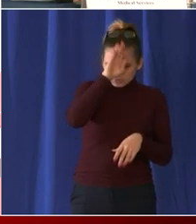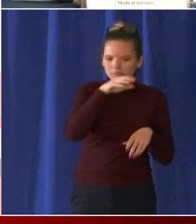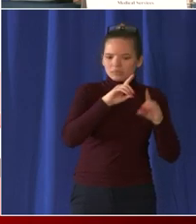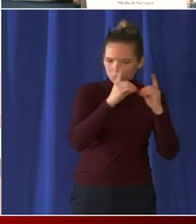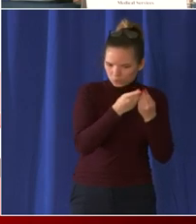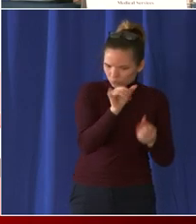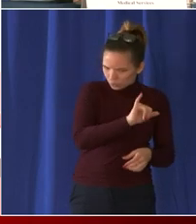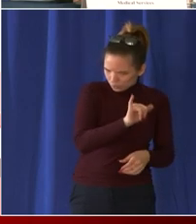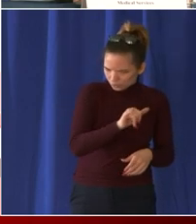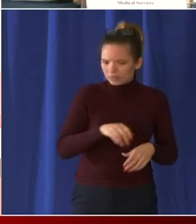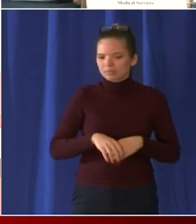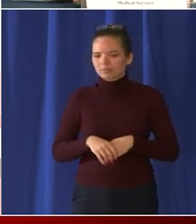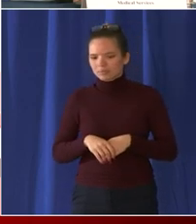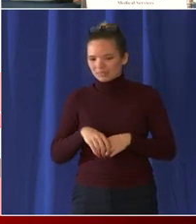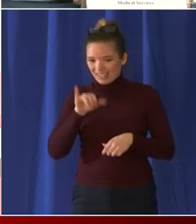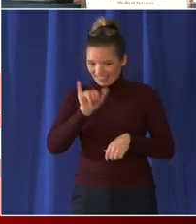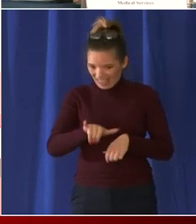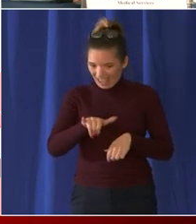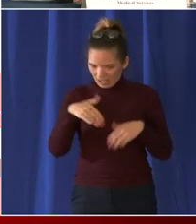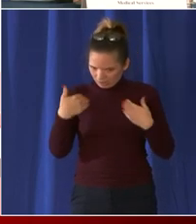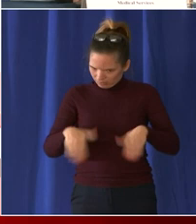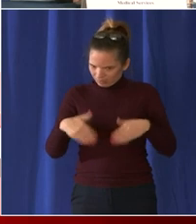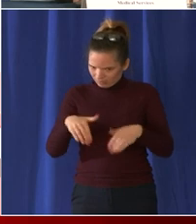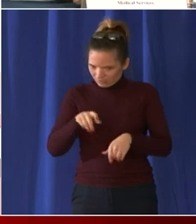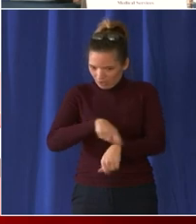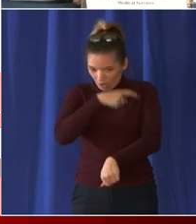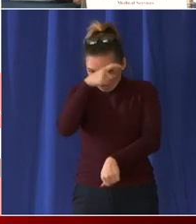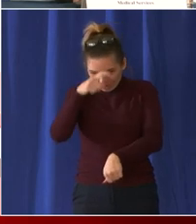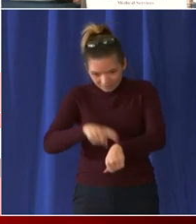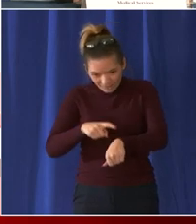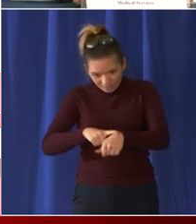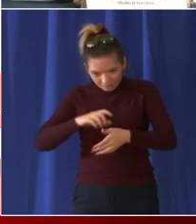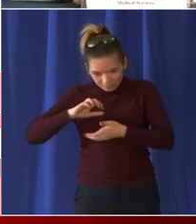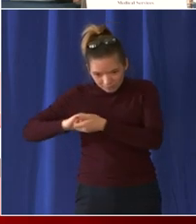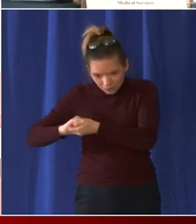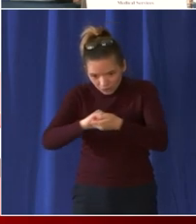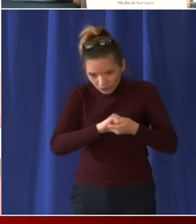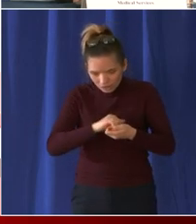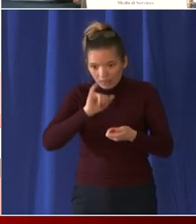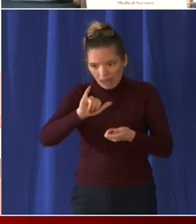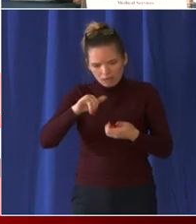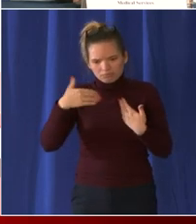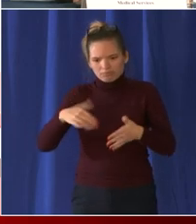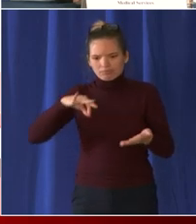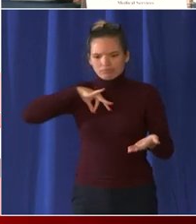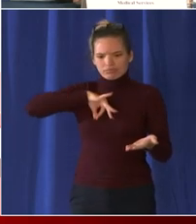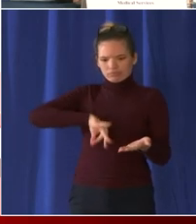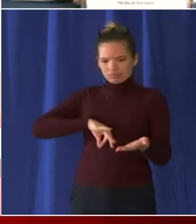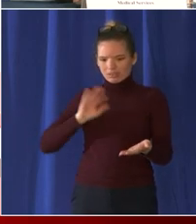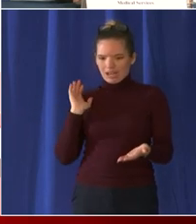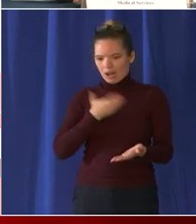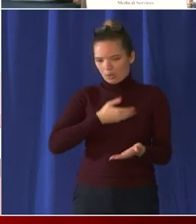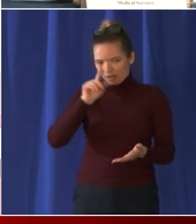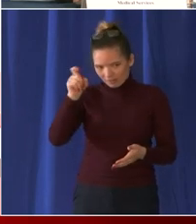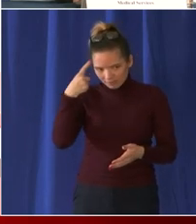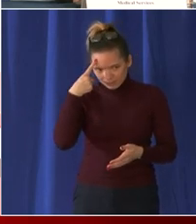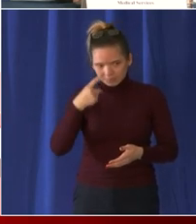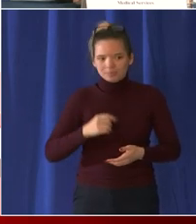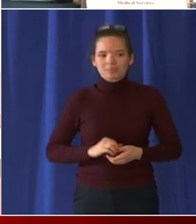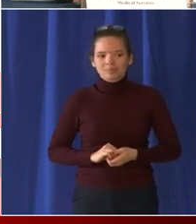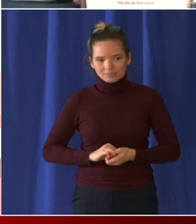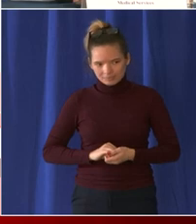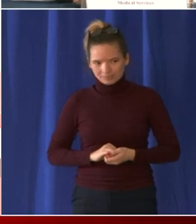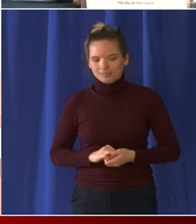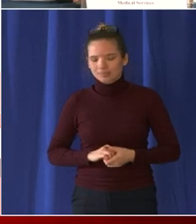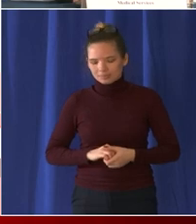through our long-term partnerships to support the city and support the government so i think that's a great day and i think